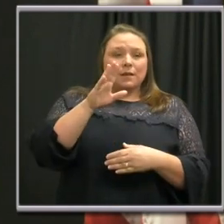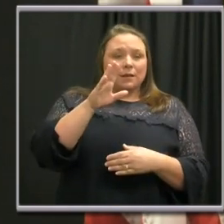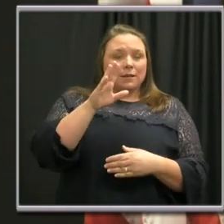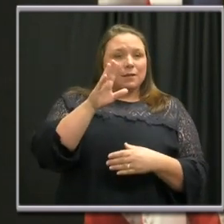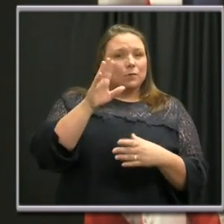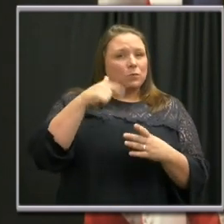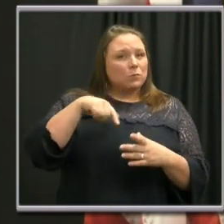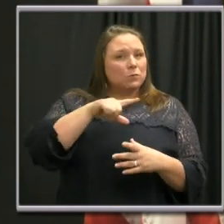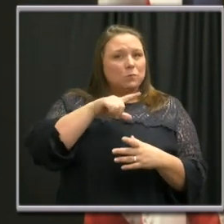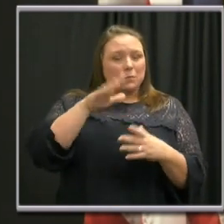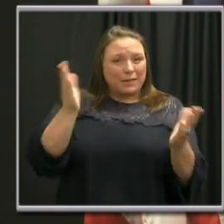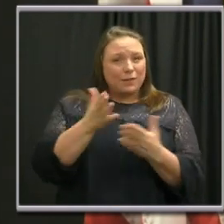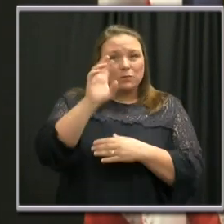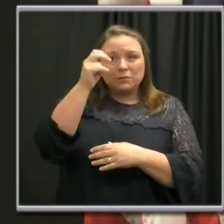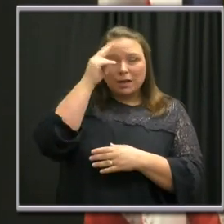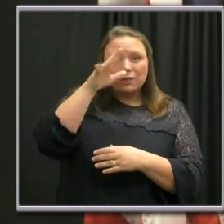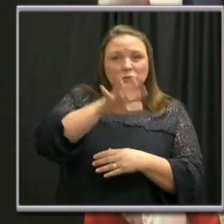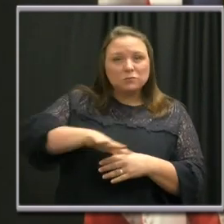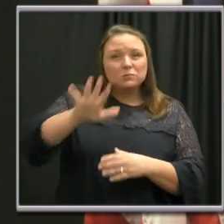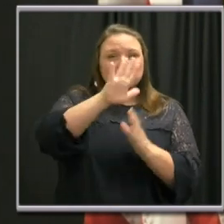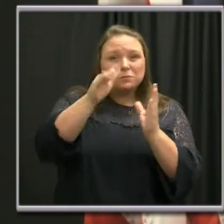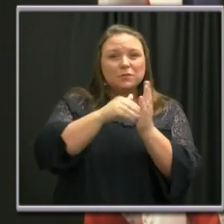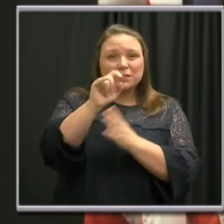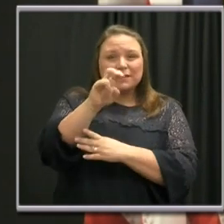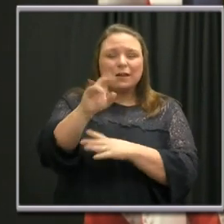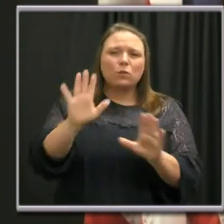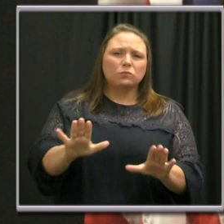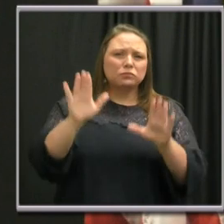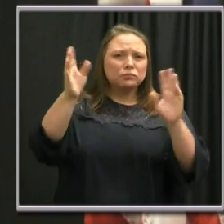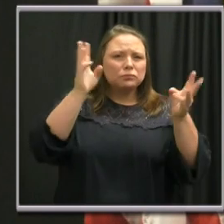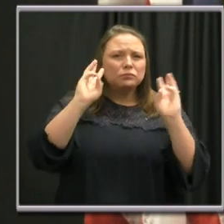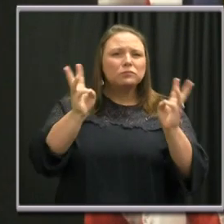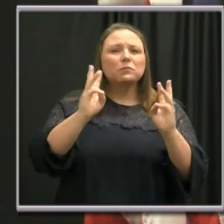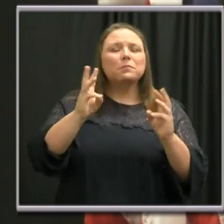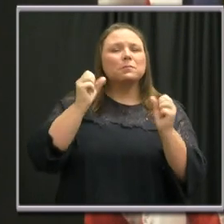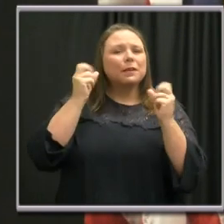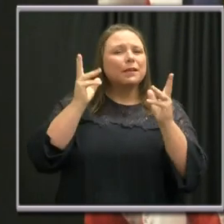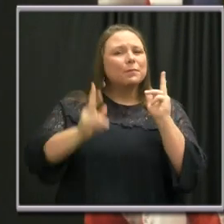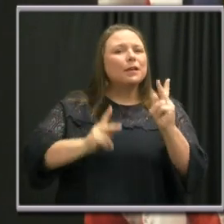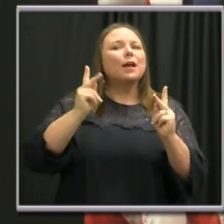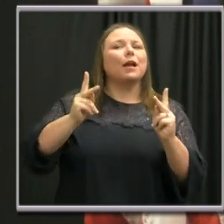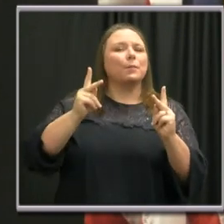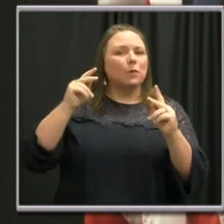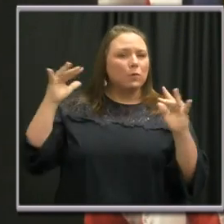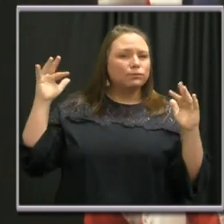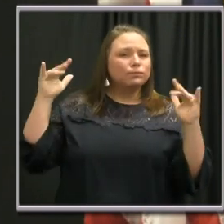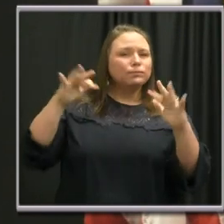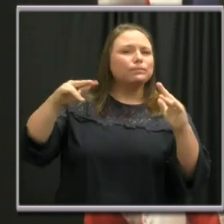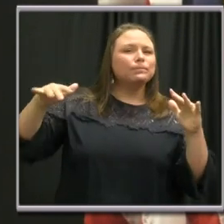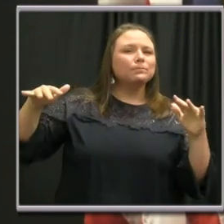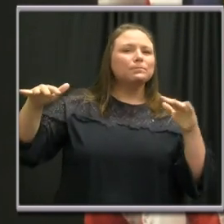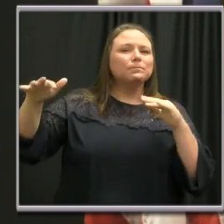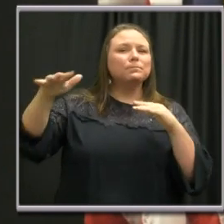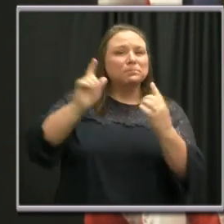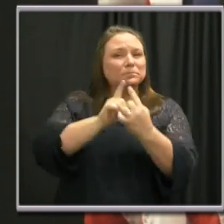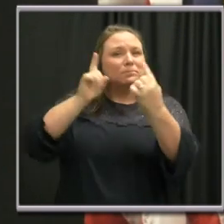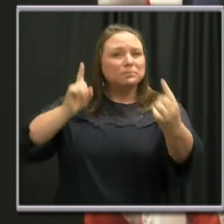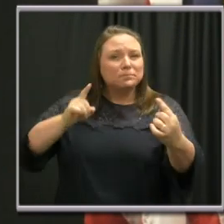fabulous weather, and I'm glad to report that Nashvilleians enjoyed the outdoors with widespread compliance to the safer at home order.